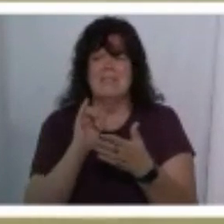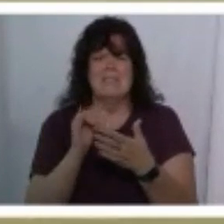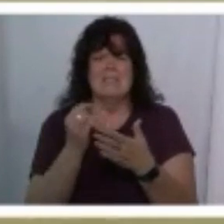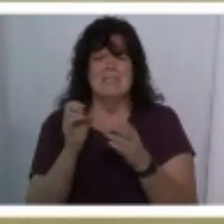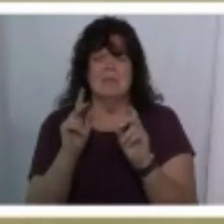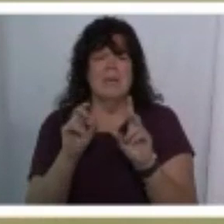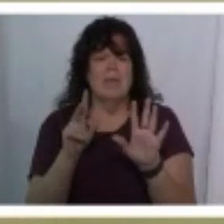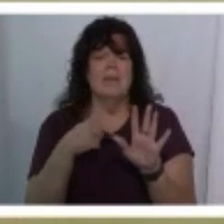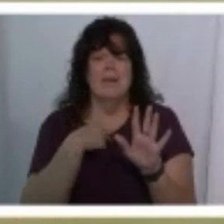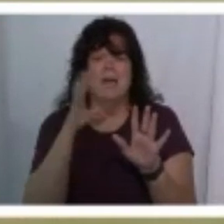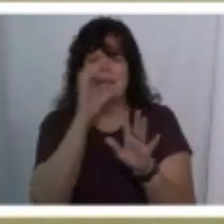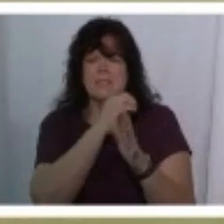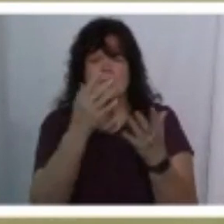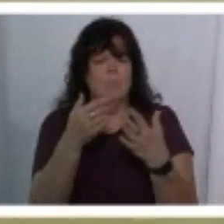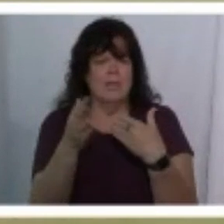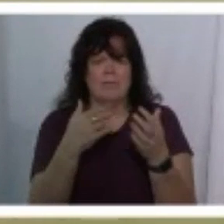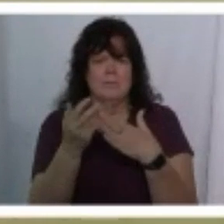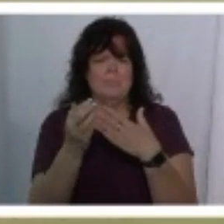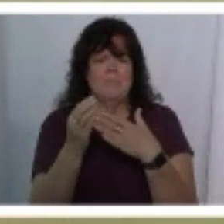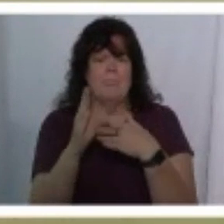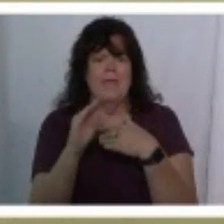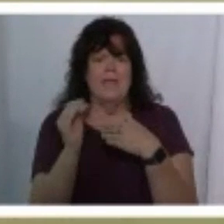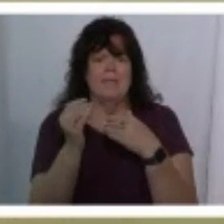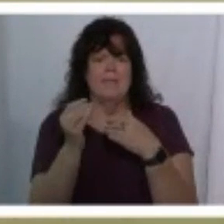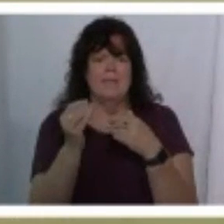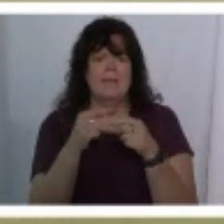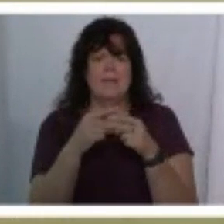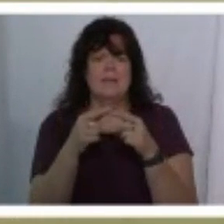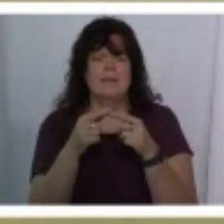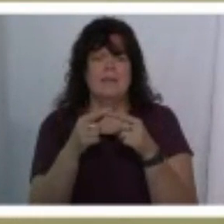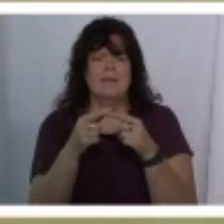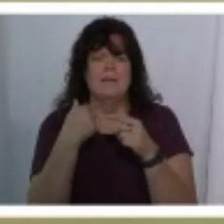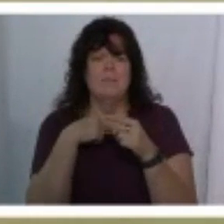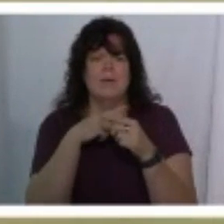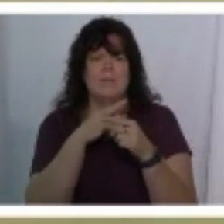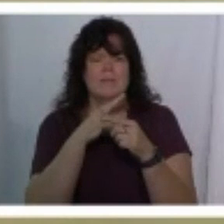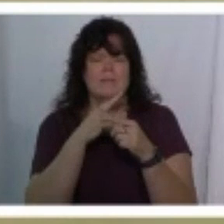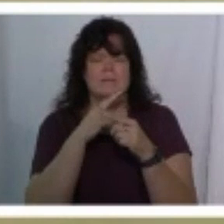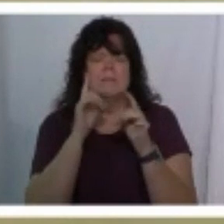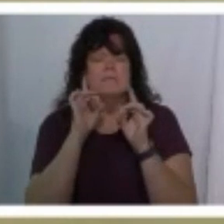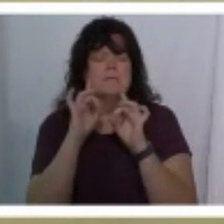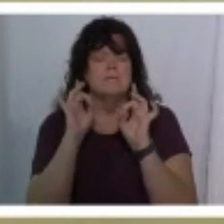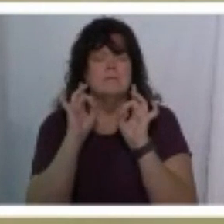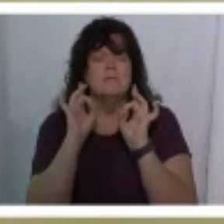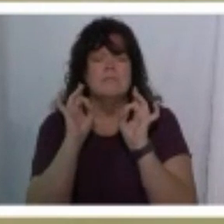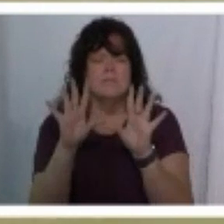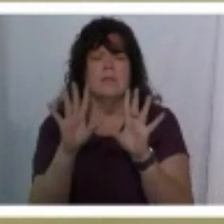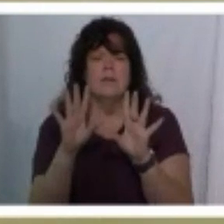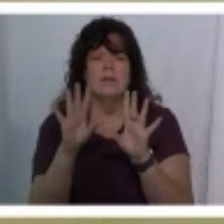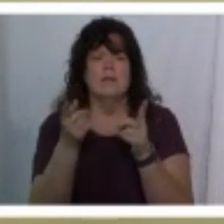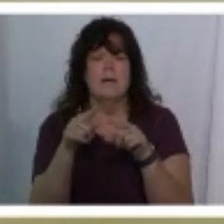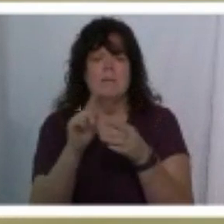okay i guess whatever and then we had like a tragedy happen this week and my first thought